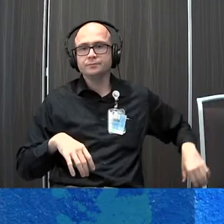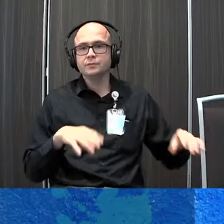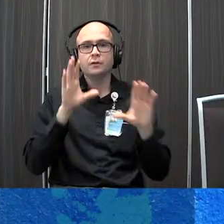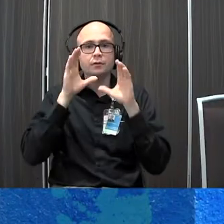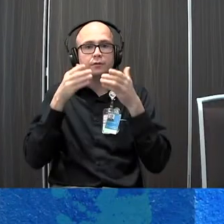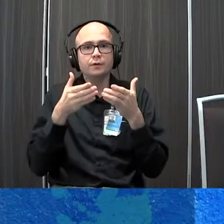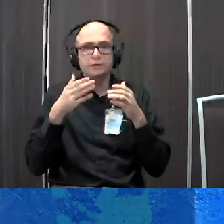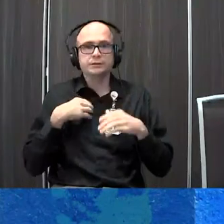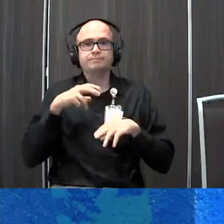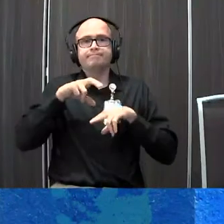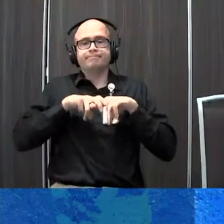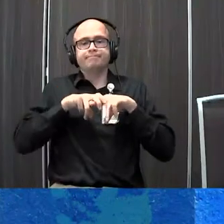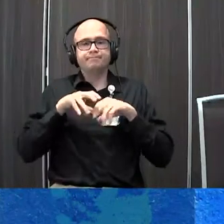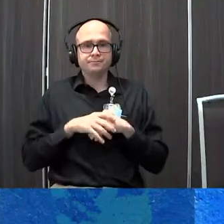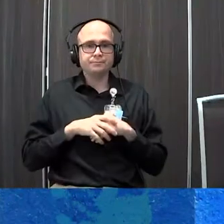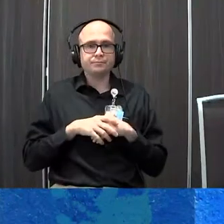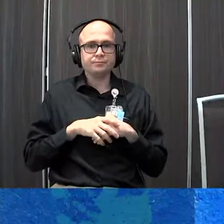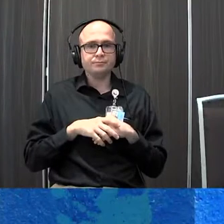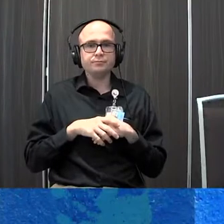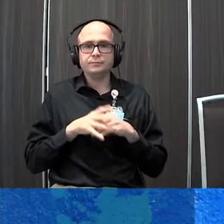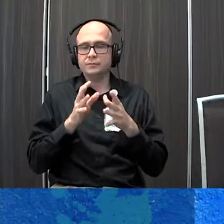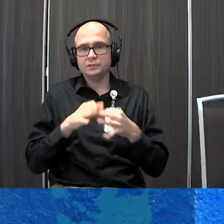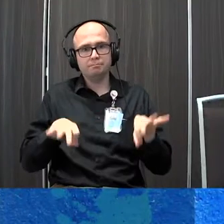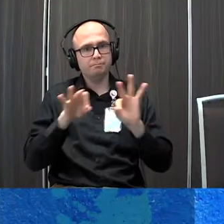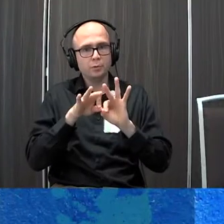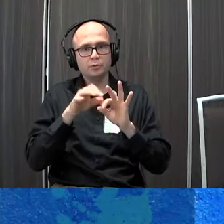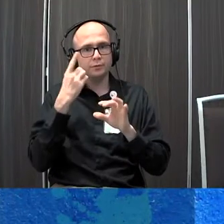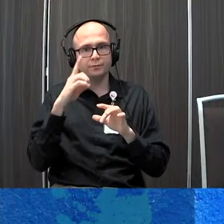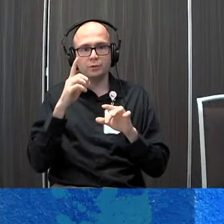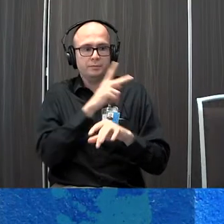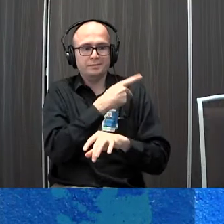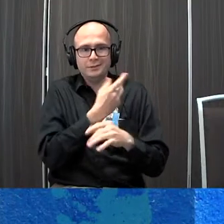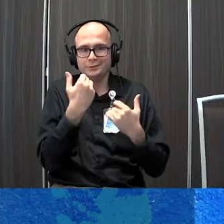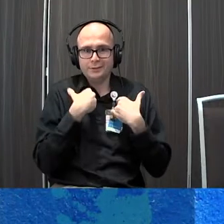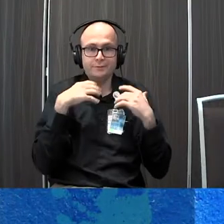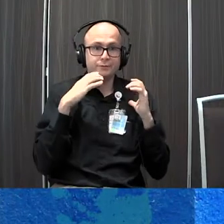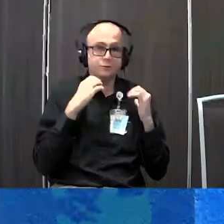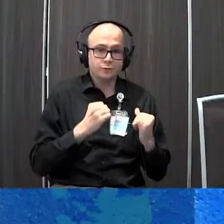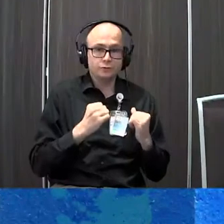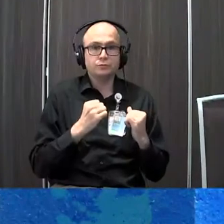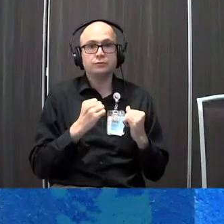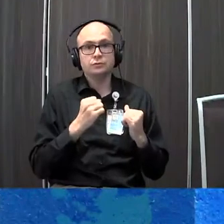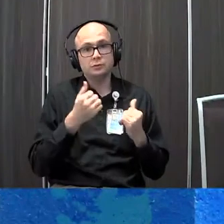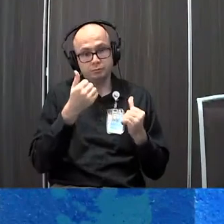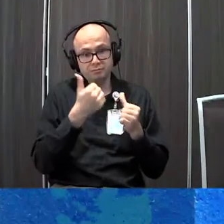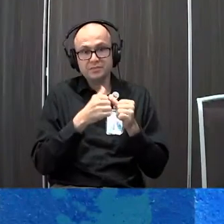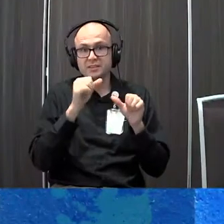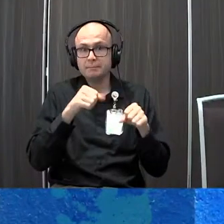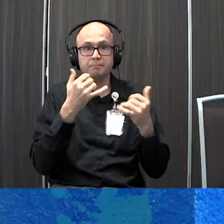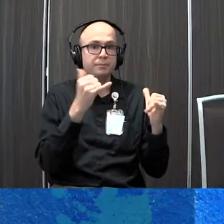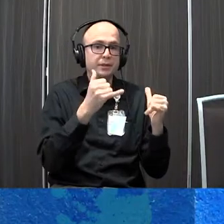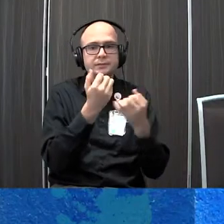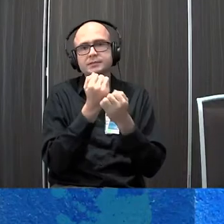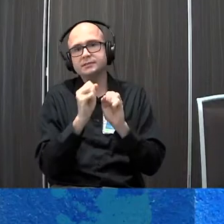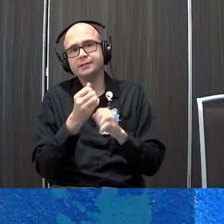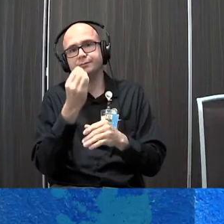focus on upright positioning this really is a key target area for a patient with charge because we want to make sure that they are able to play be safe with